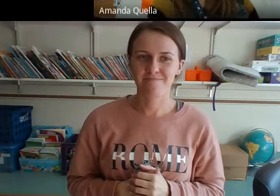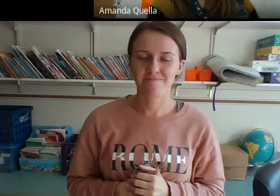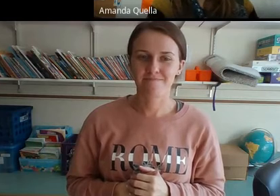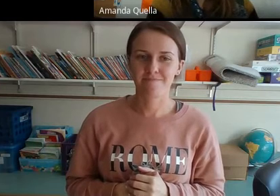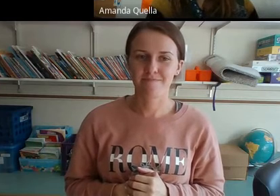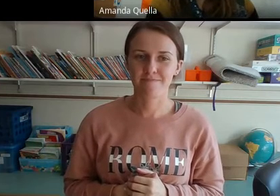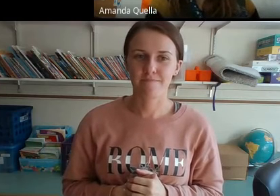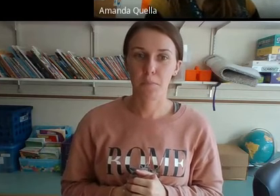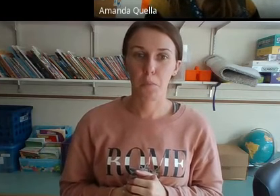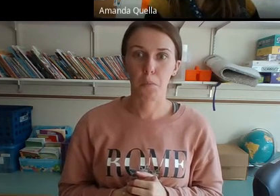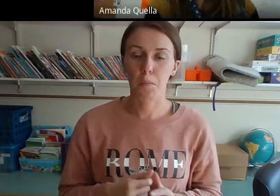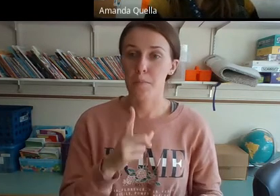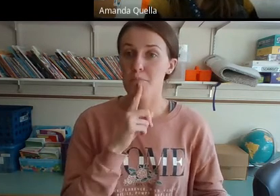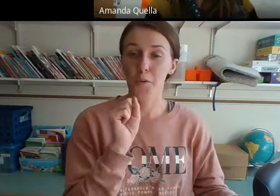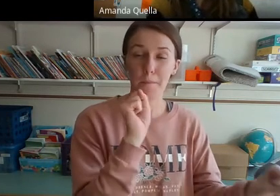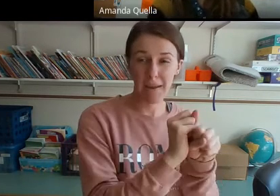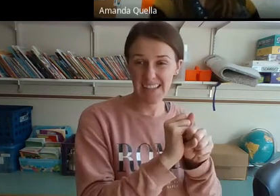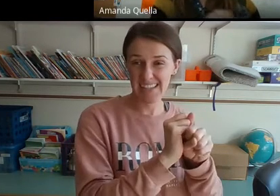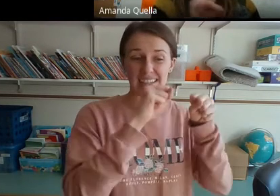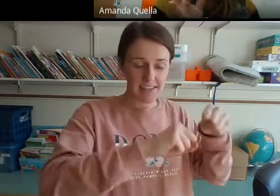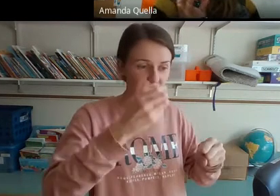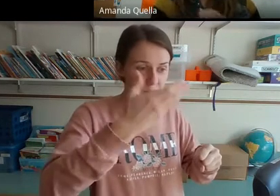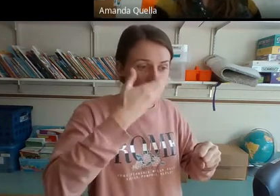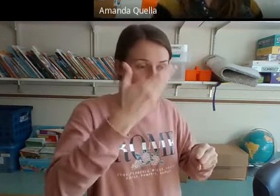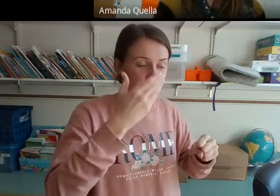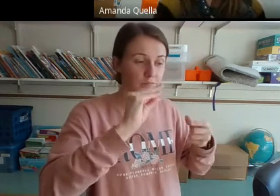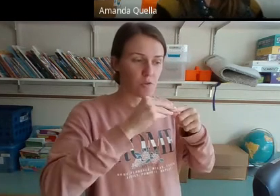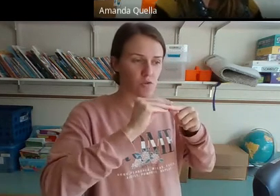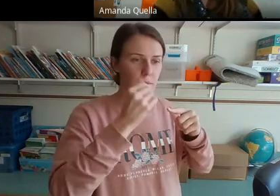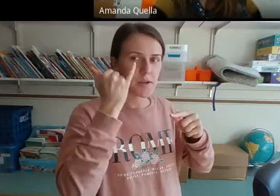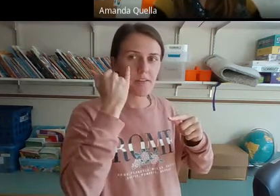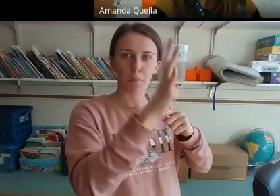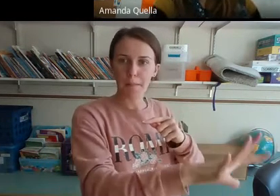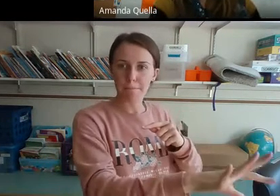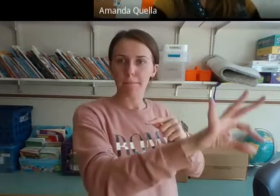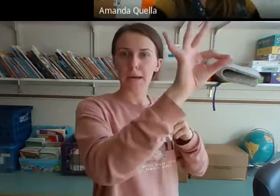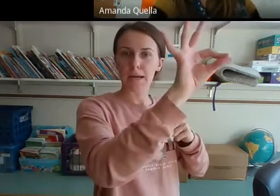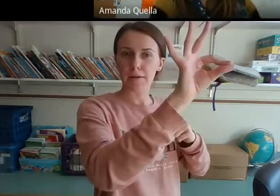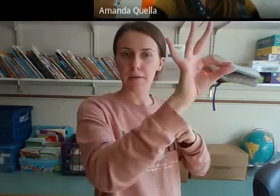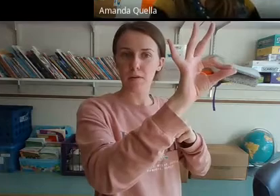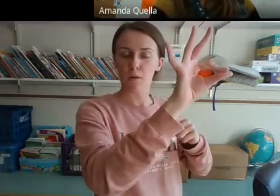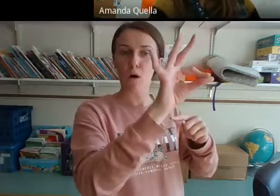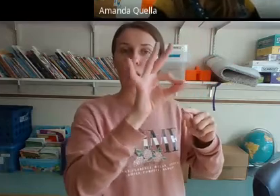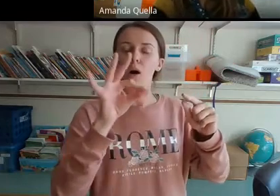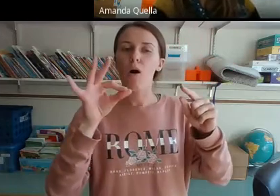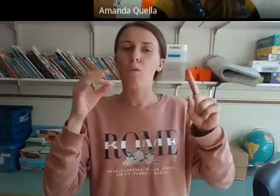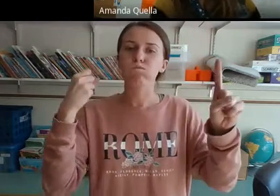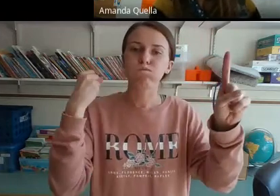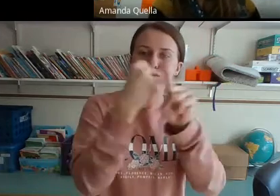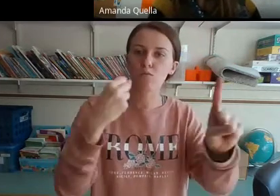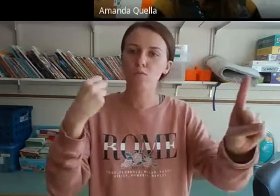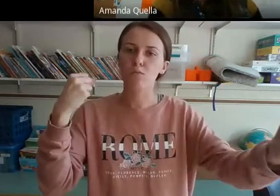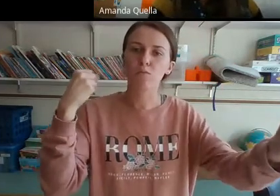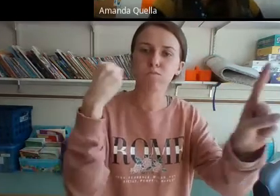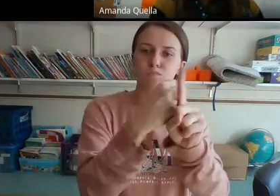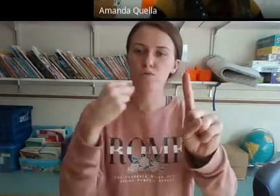Especially one that has just been picked. Uh-oh. Boom, boom,